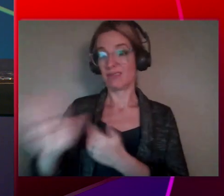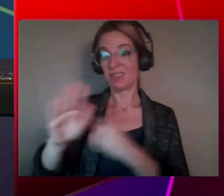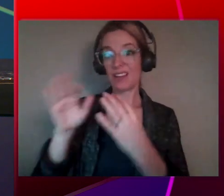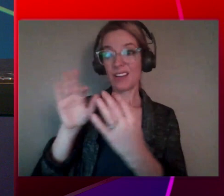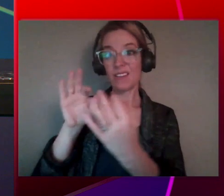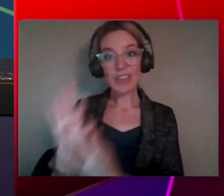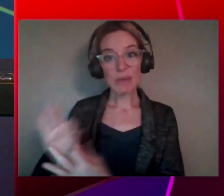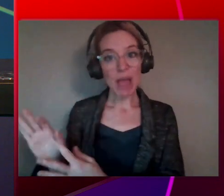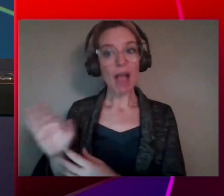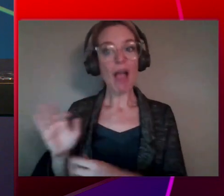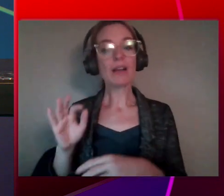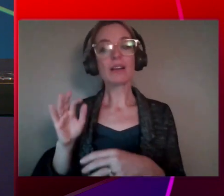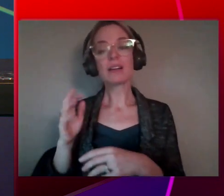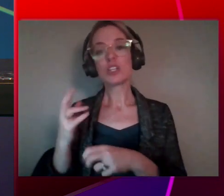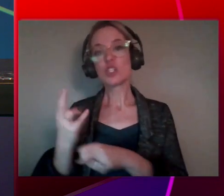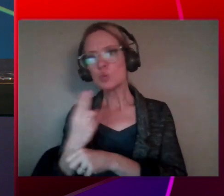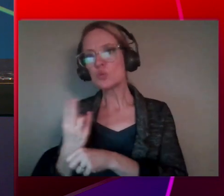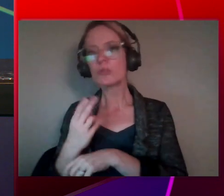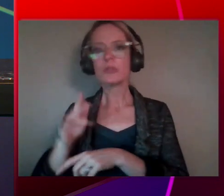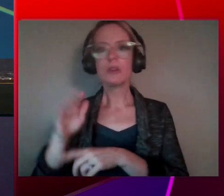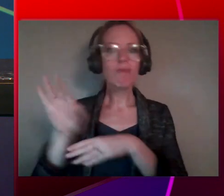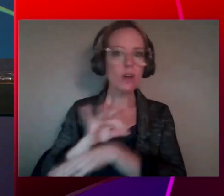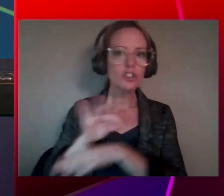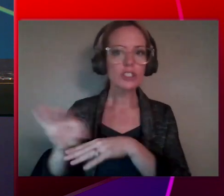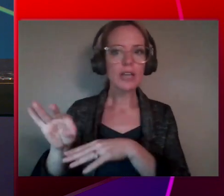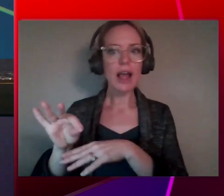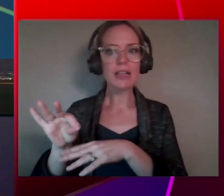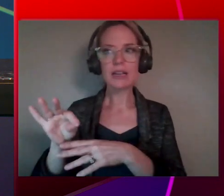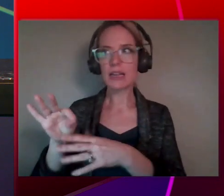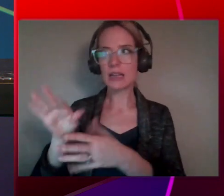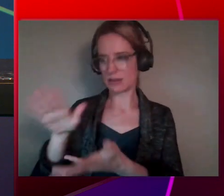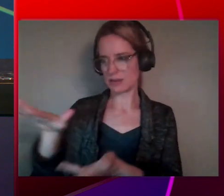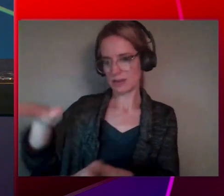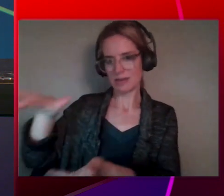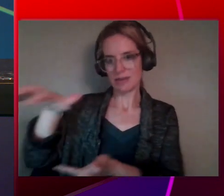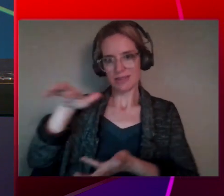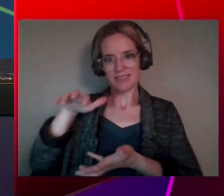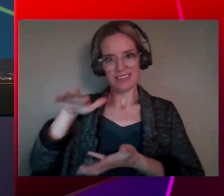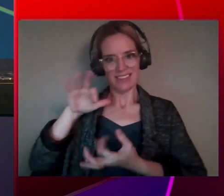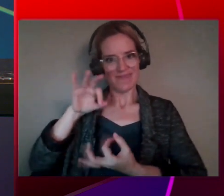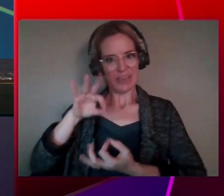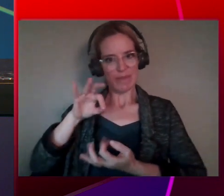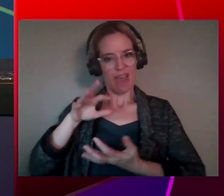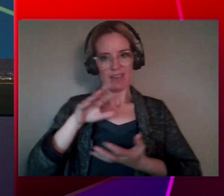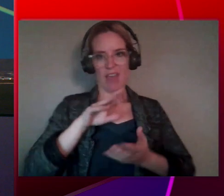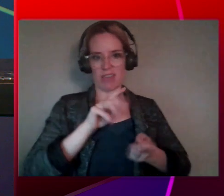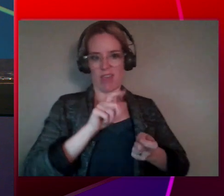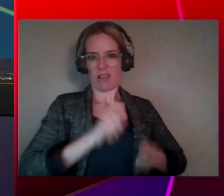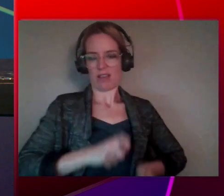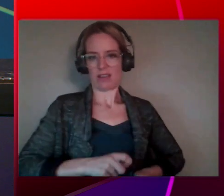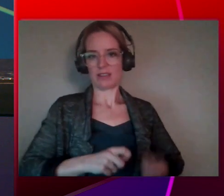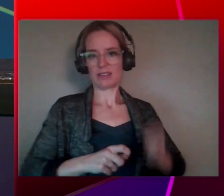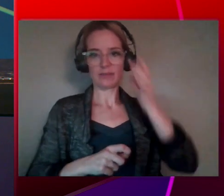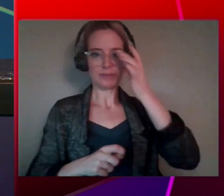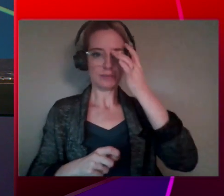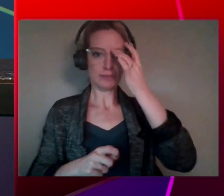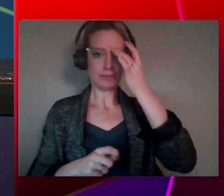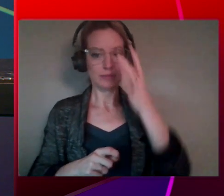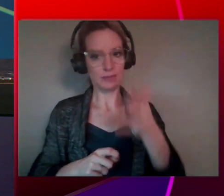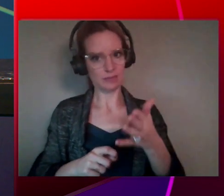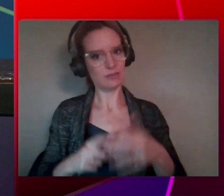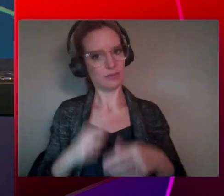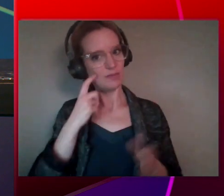functionality, and the usage and experience. As you can see, it's a pretty pervasive change, right? Not only in the authoring experience,